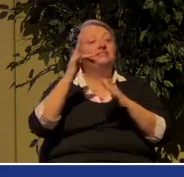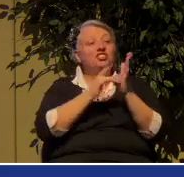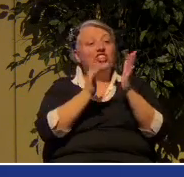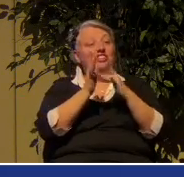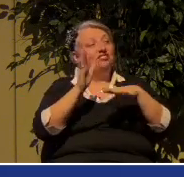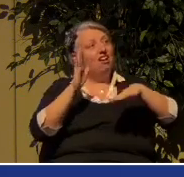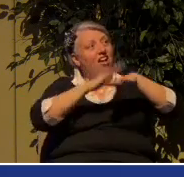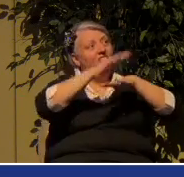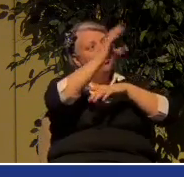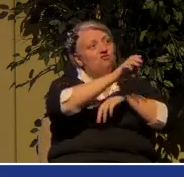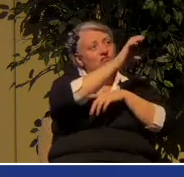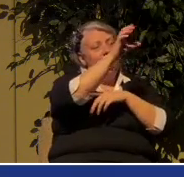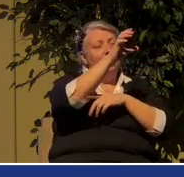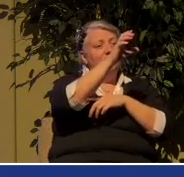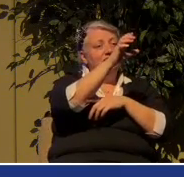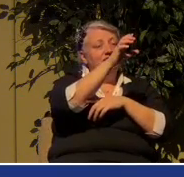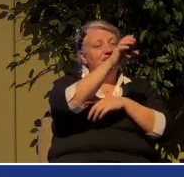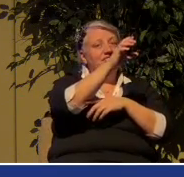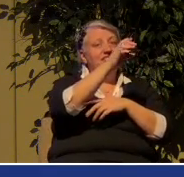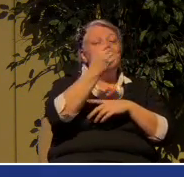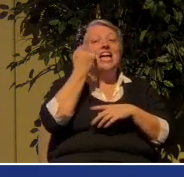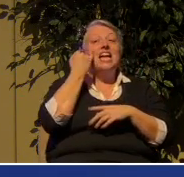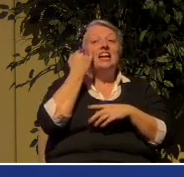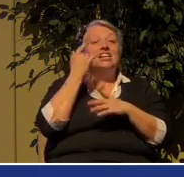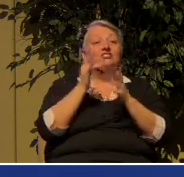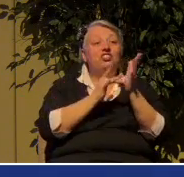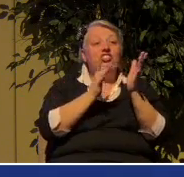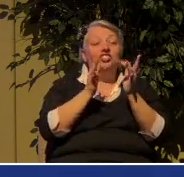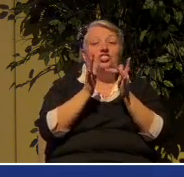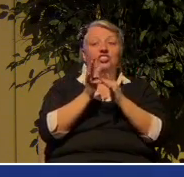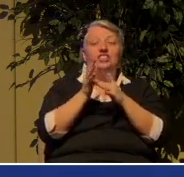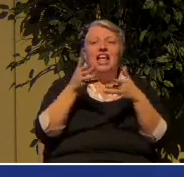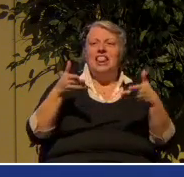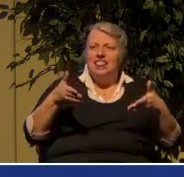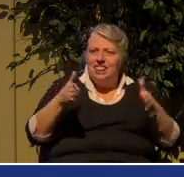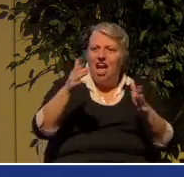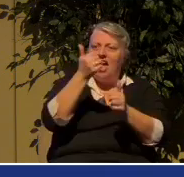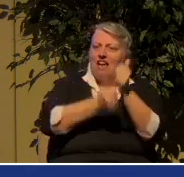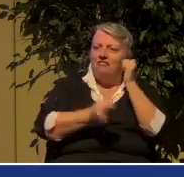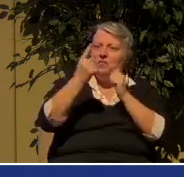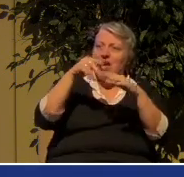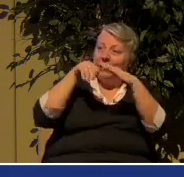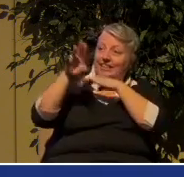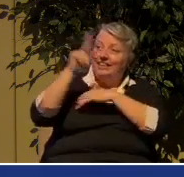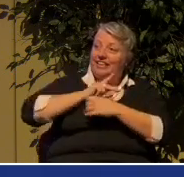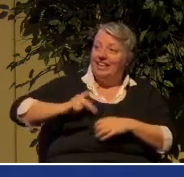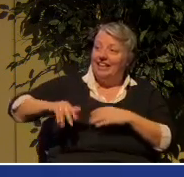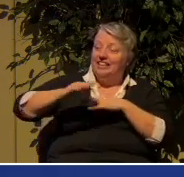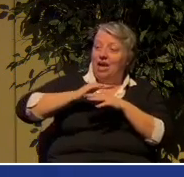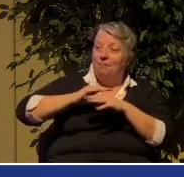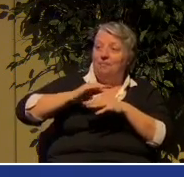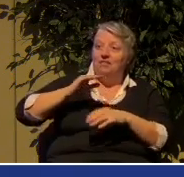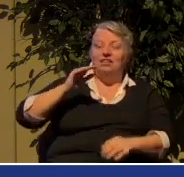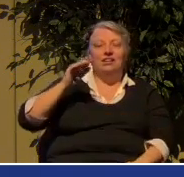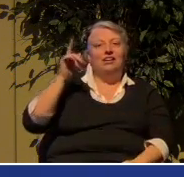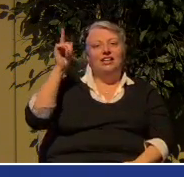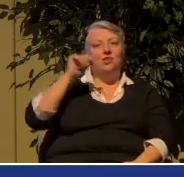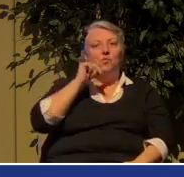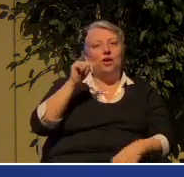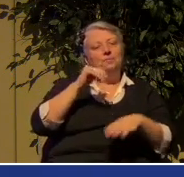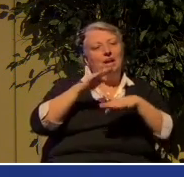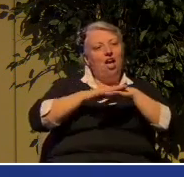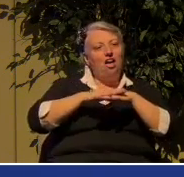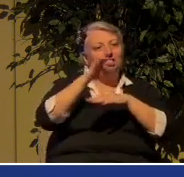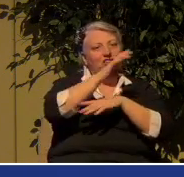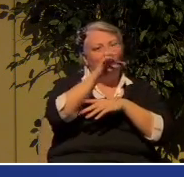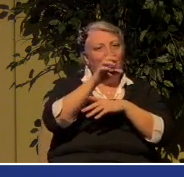They would have never put him on the cross if he allowed everybody into his kingdom. He recognizes pride and sinfulness